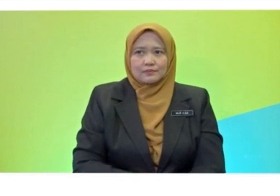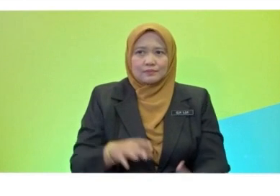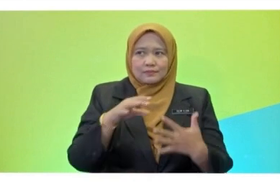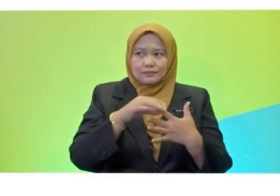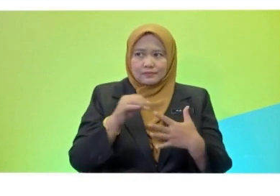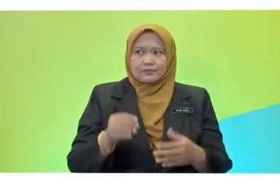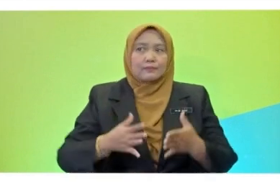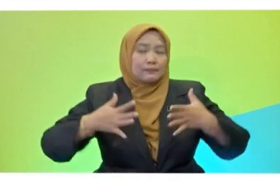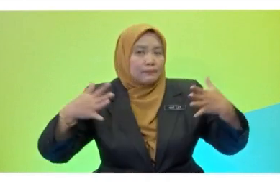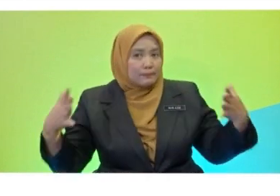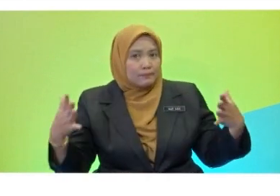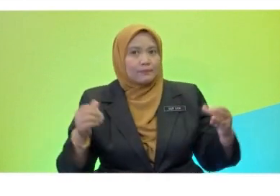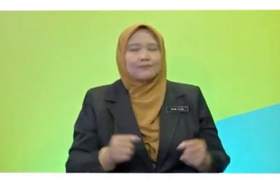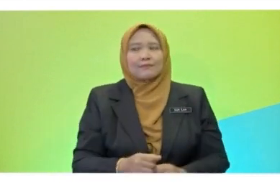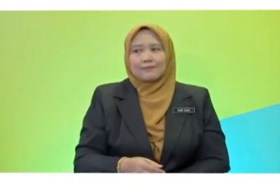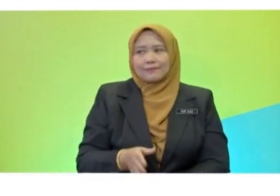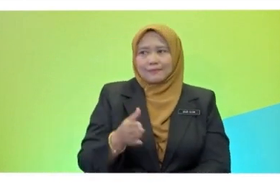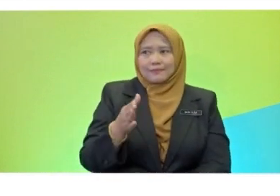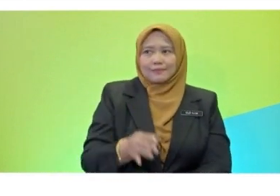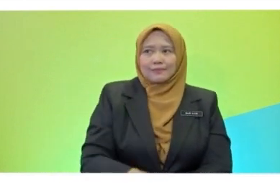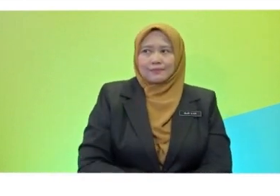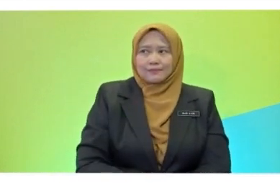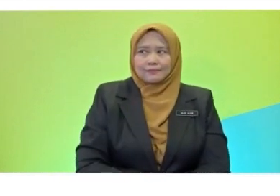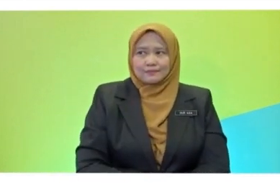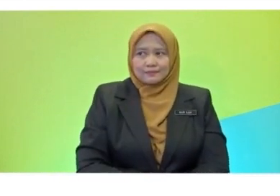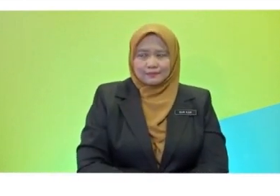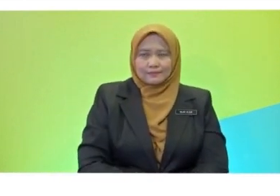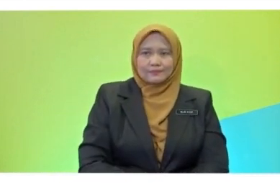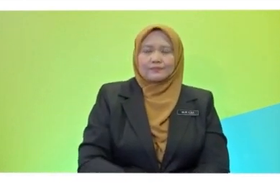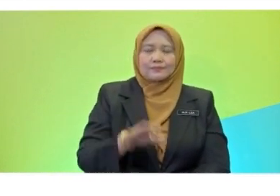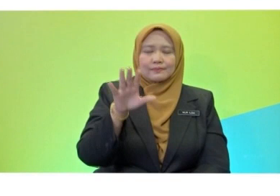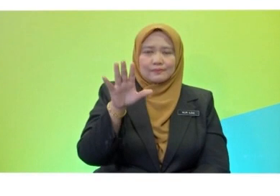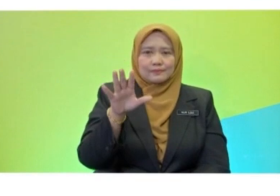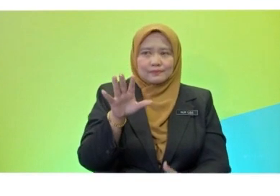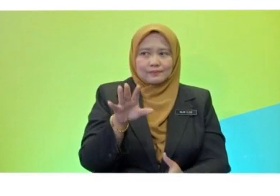Big fish. A big fish and she took a lot of pictures.